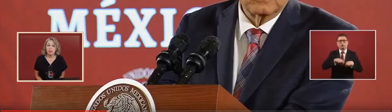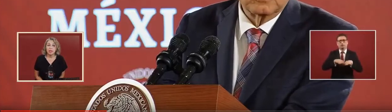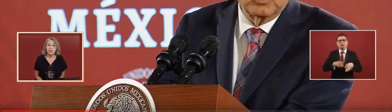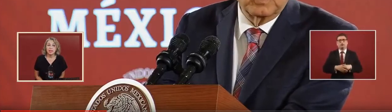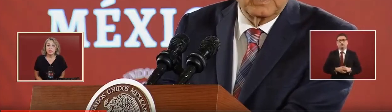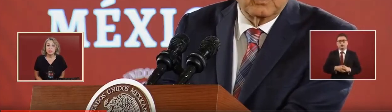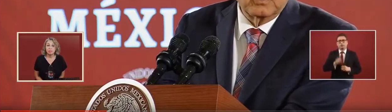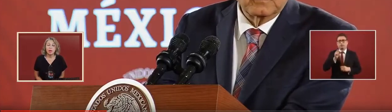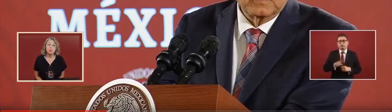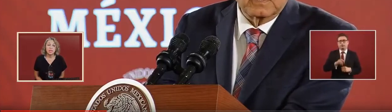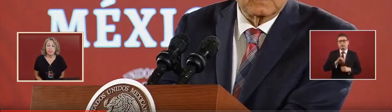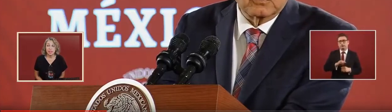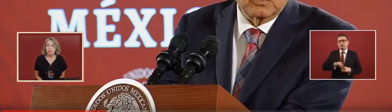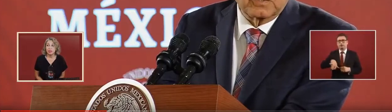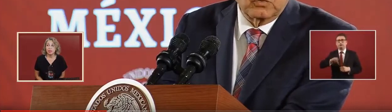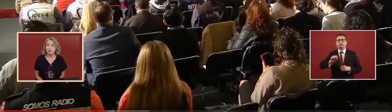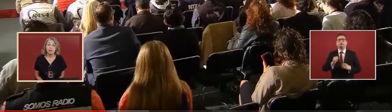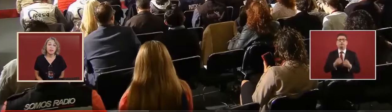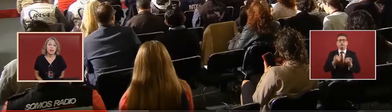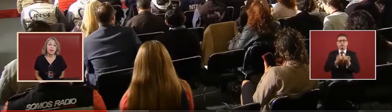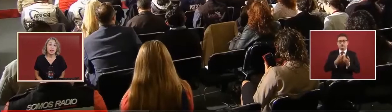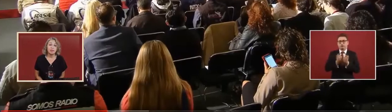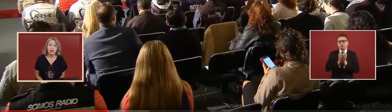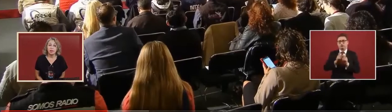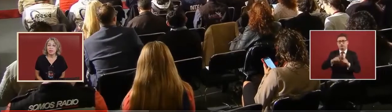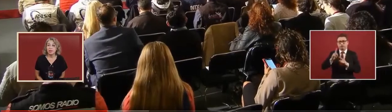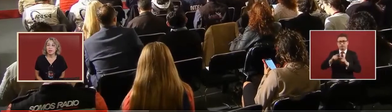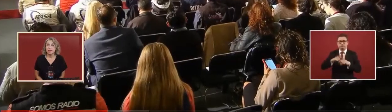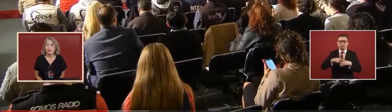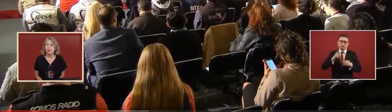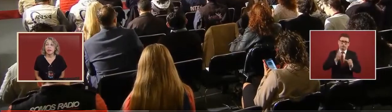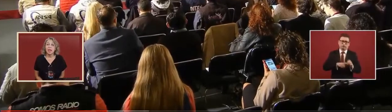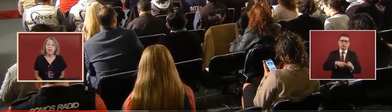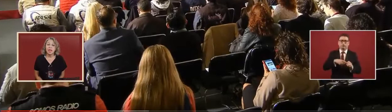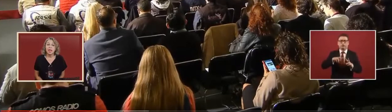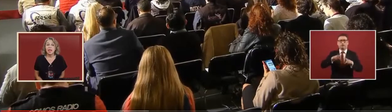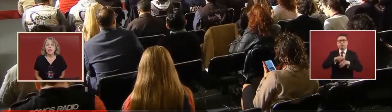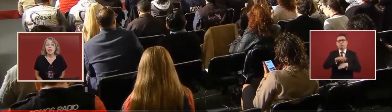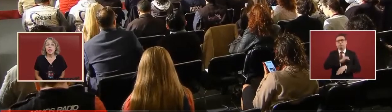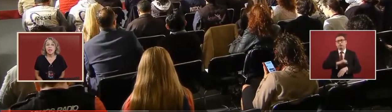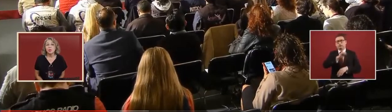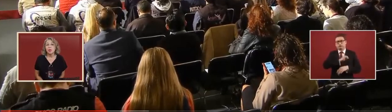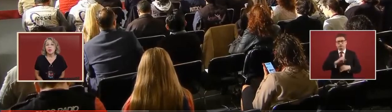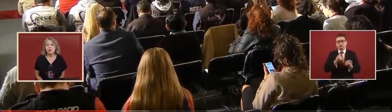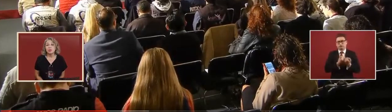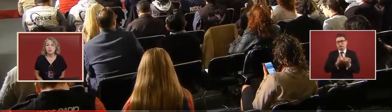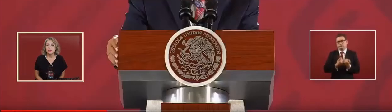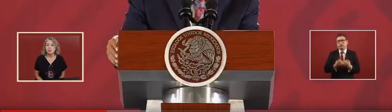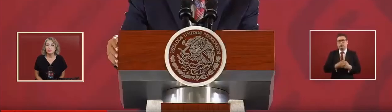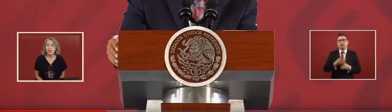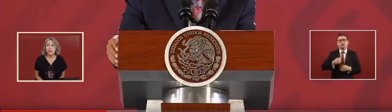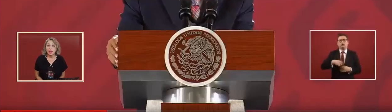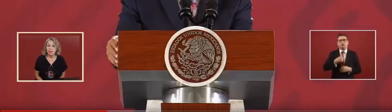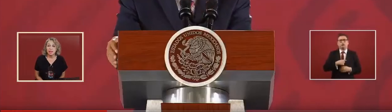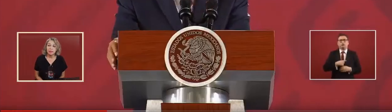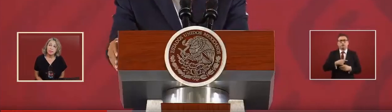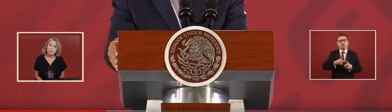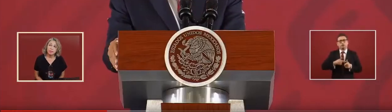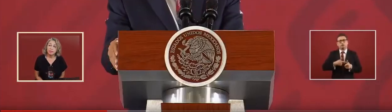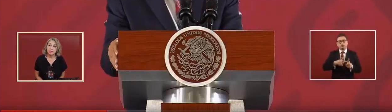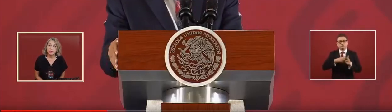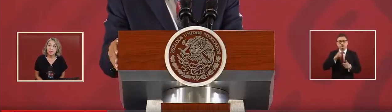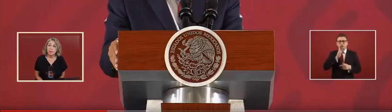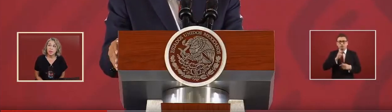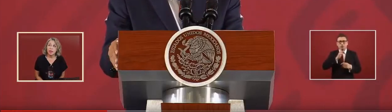of health. And we are also defining a tabulator